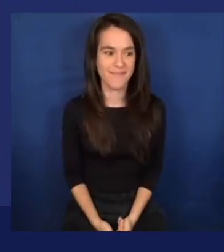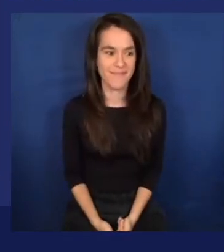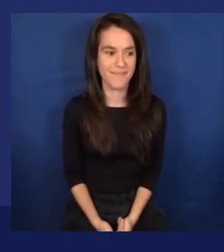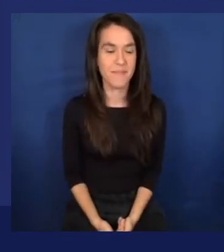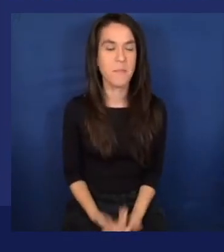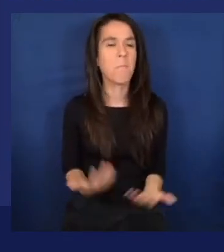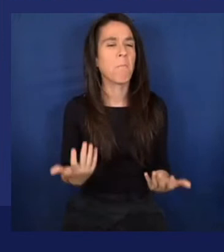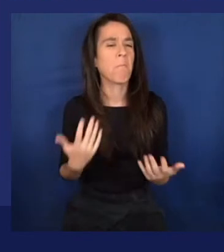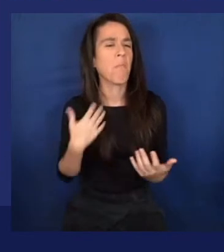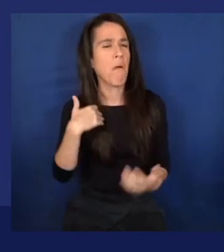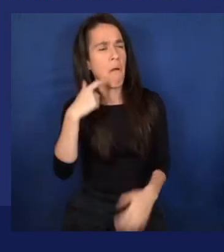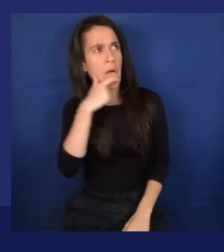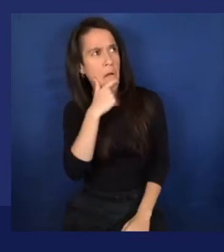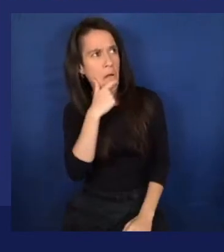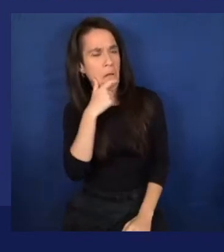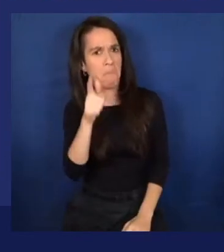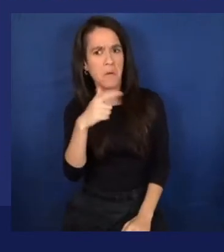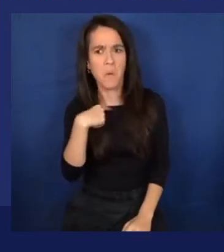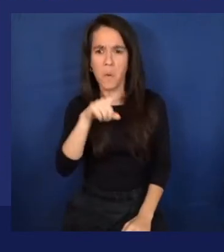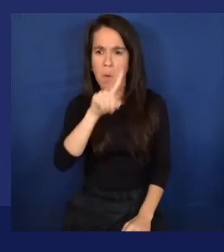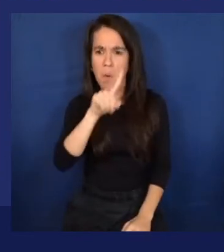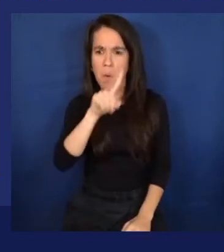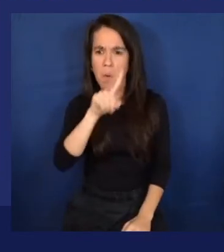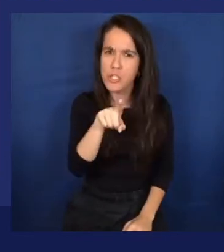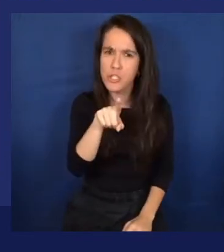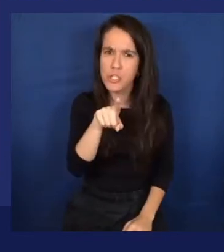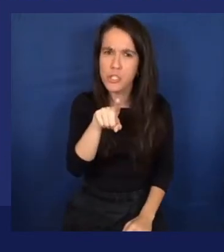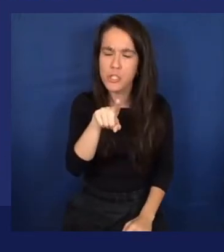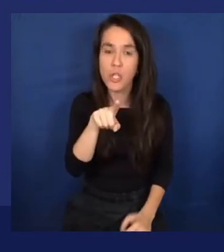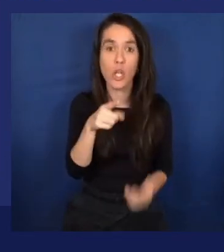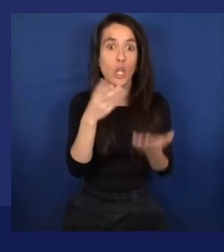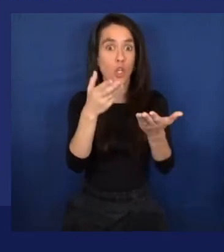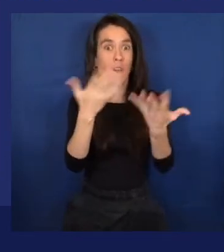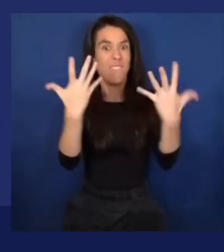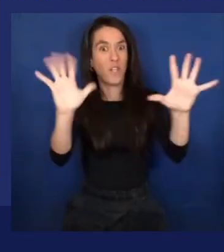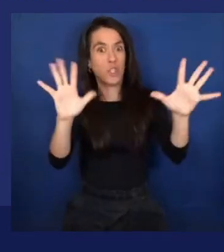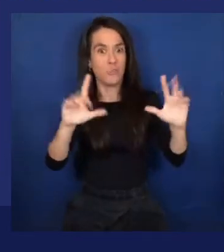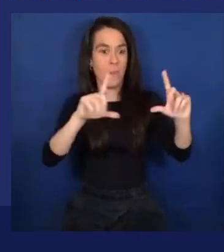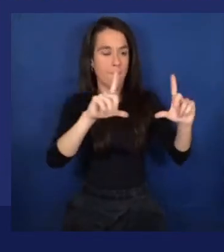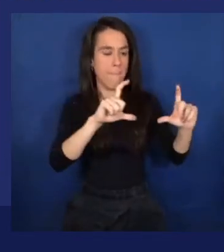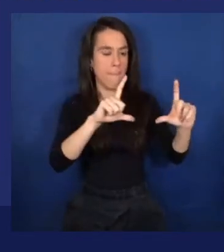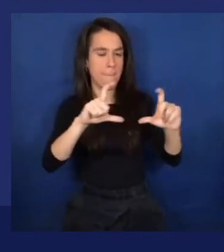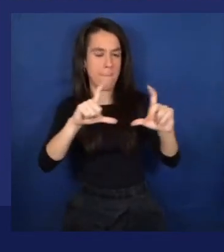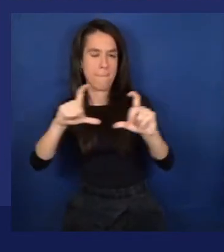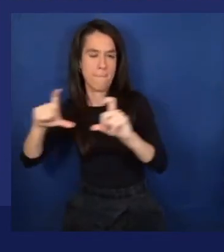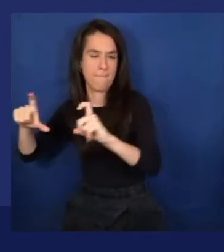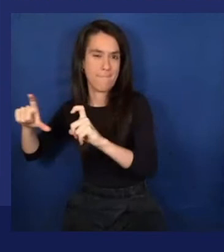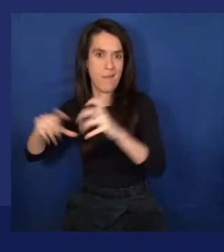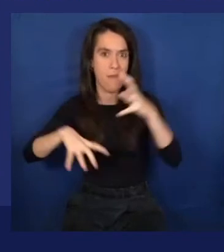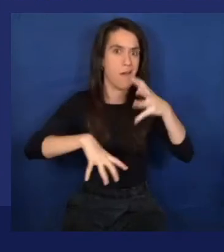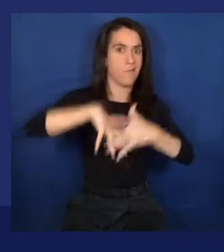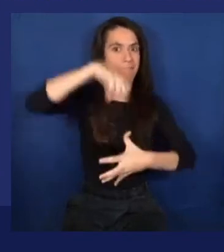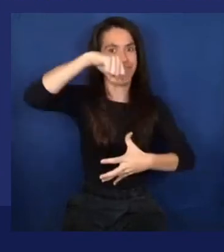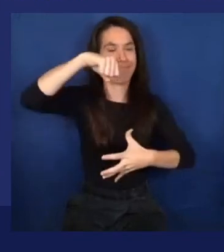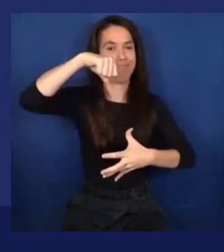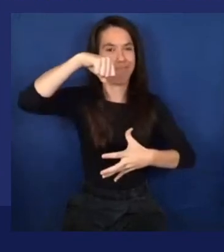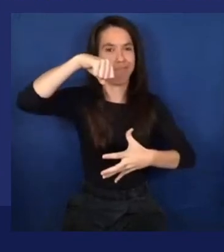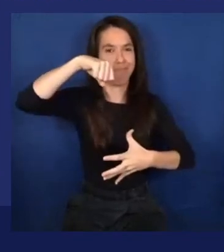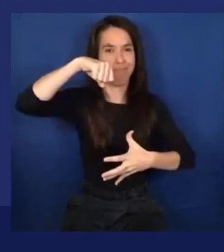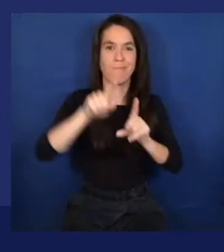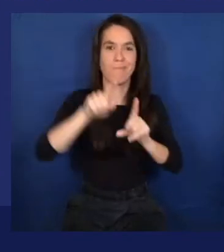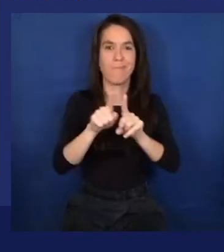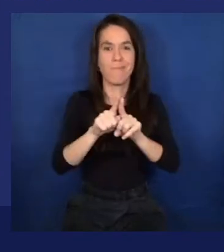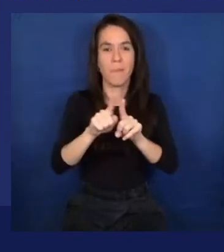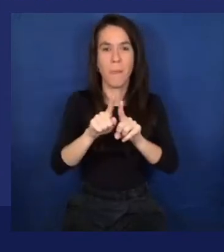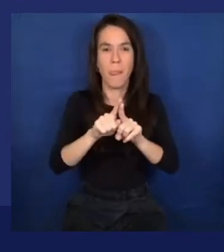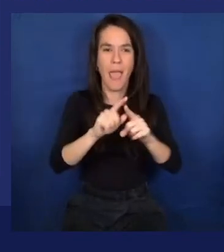once you've uploaded these images, I'm trying to understand, is there code you have to write to get any